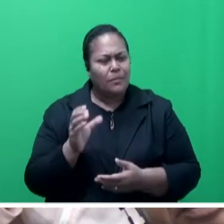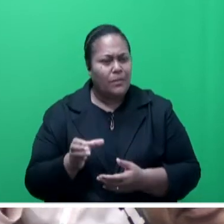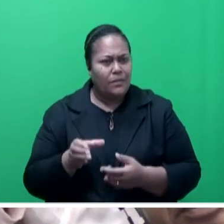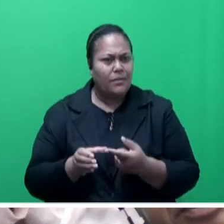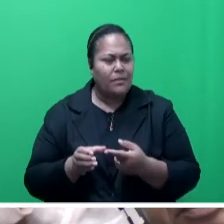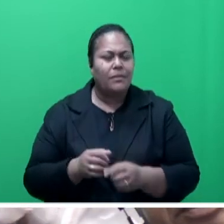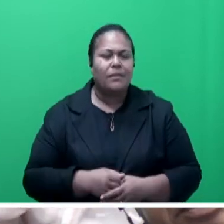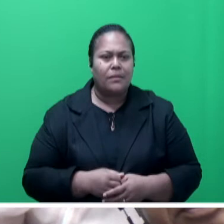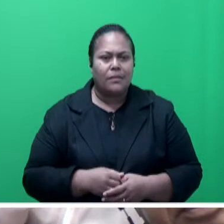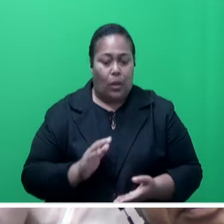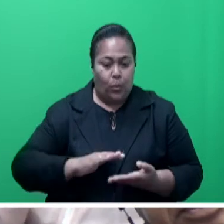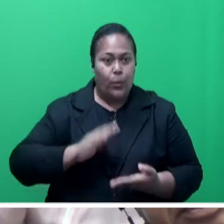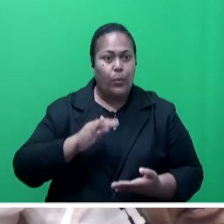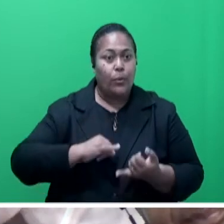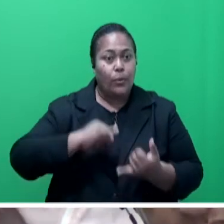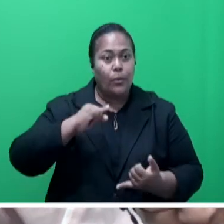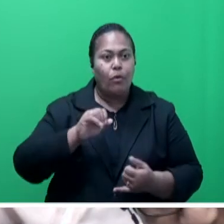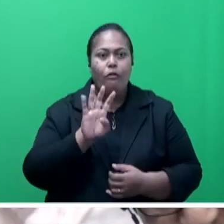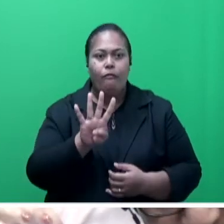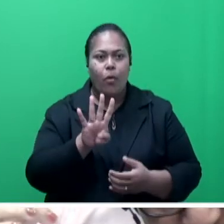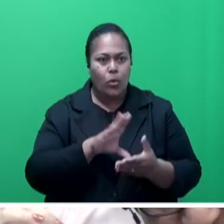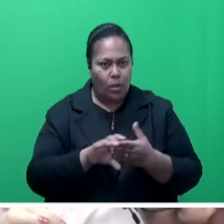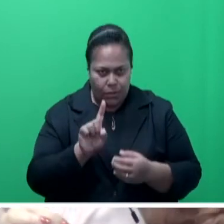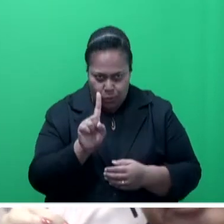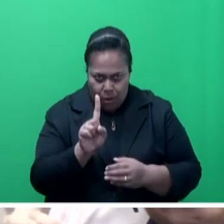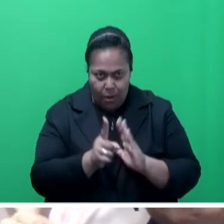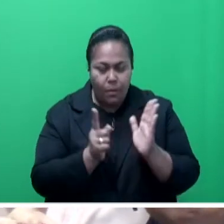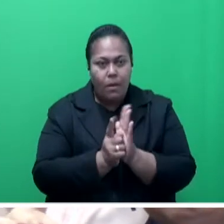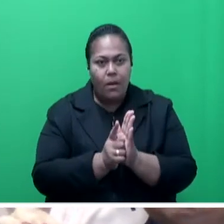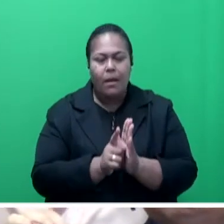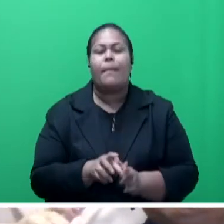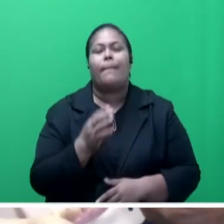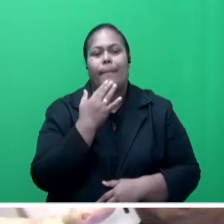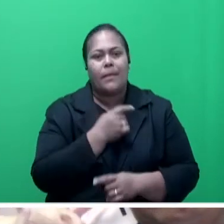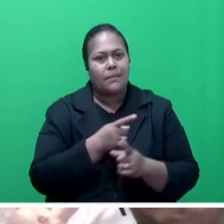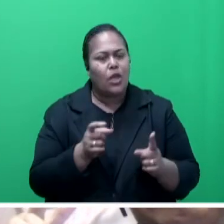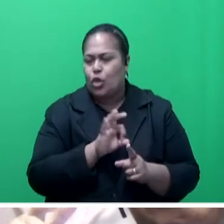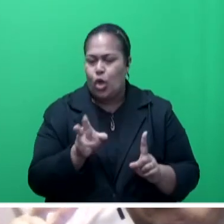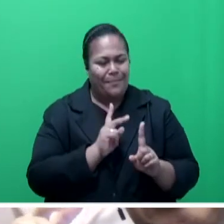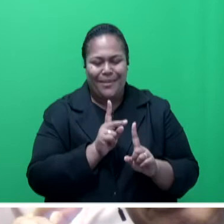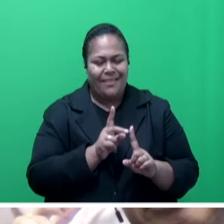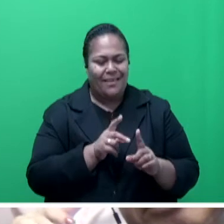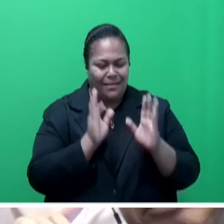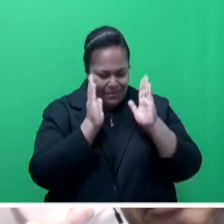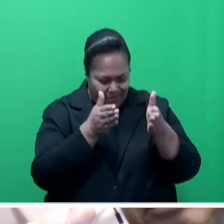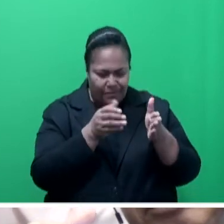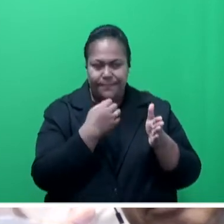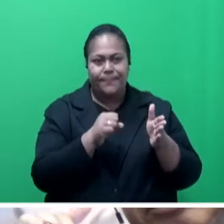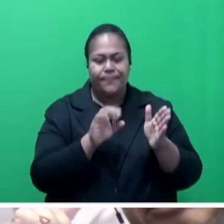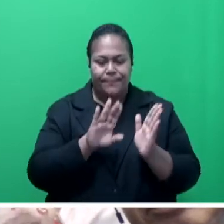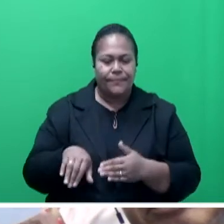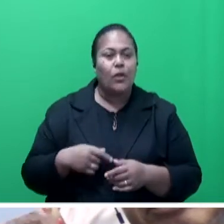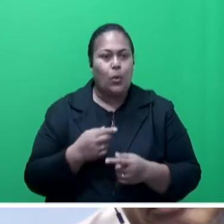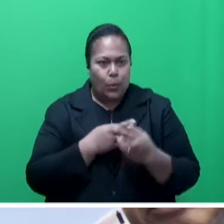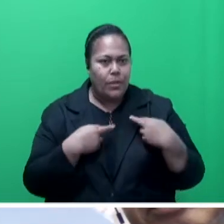increased to $4 an hour, Mr. Speaker, sir. But we're doing it responsibly, not for political stuntering like they want to do. Mr. Speaker, sir,